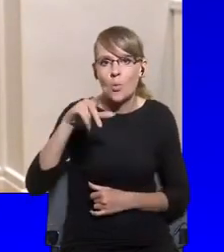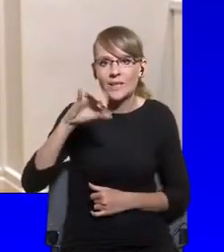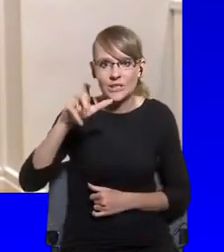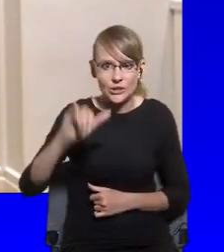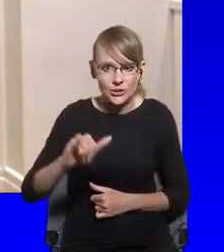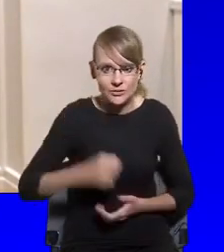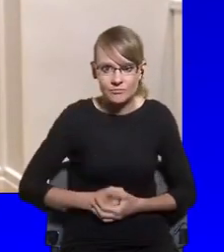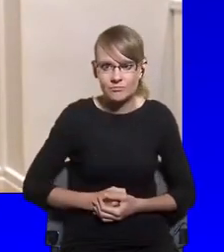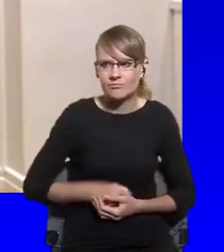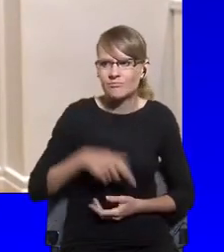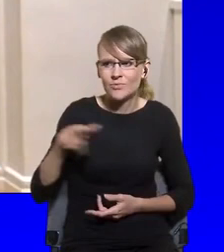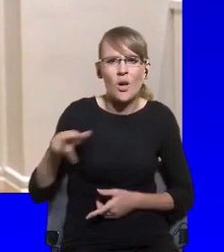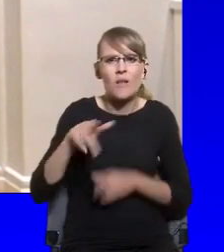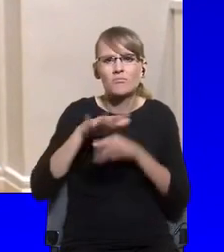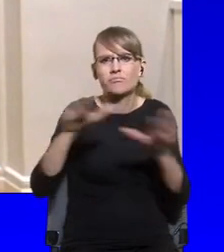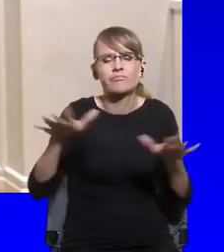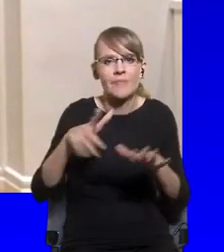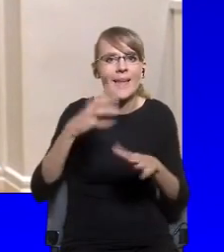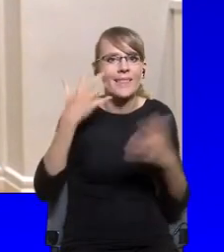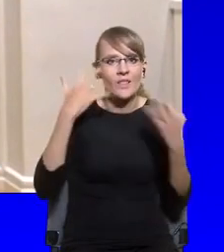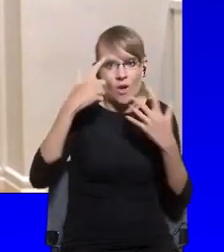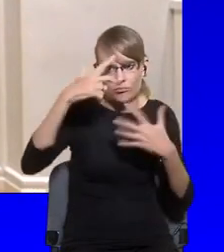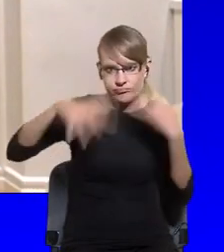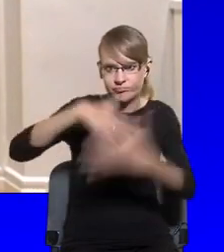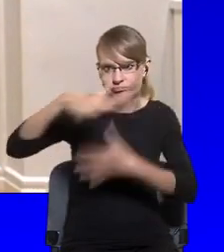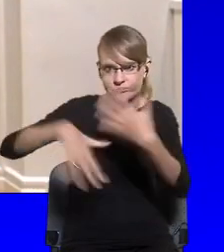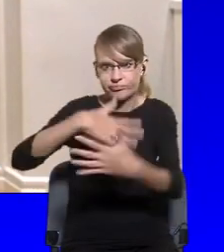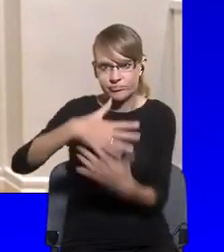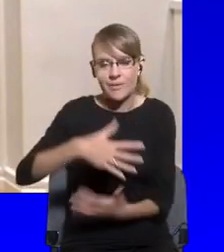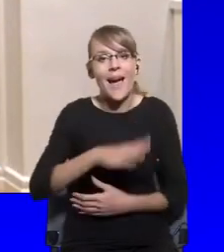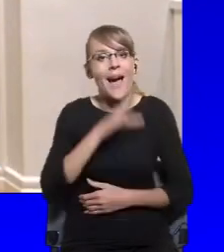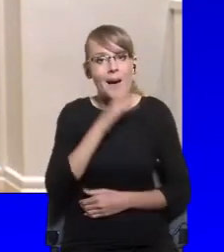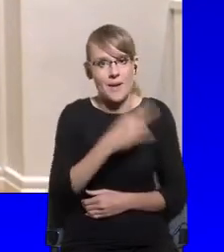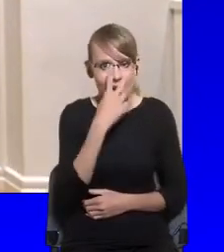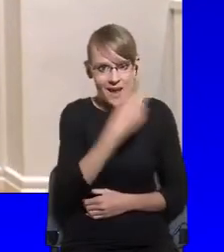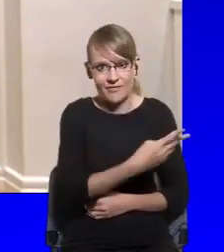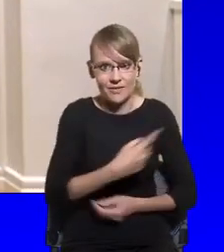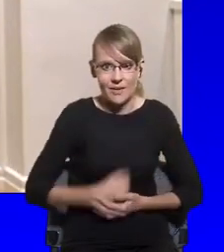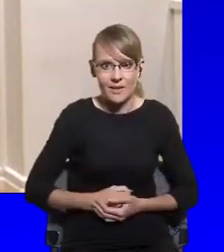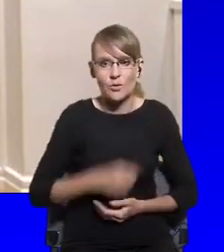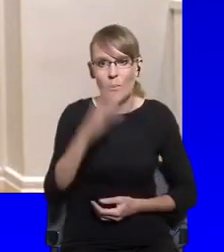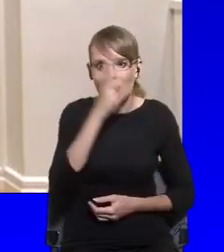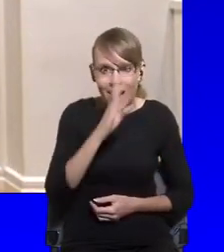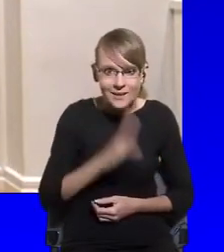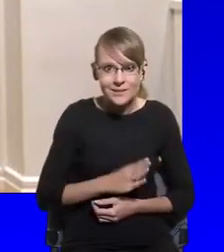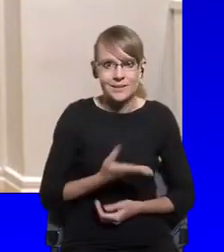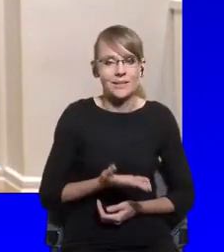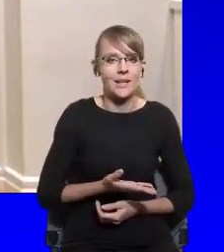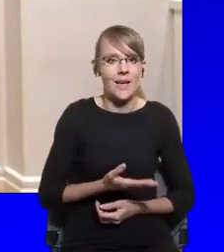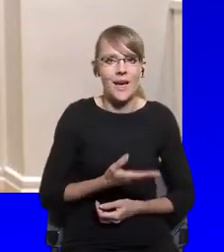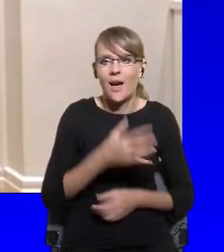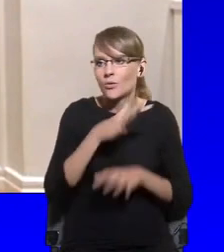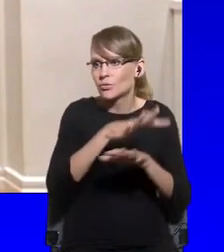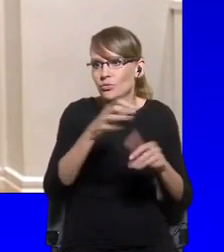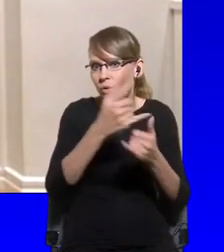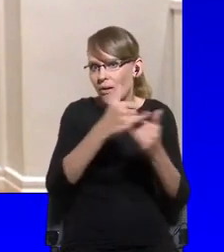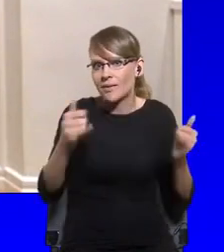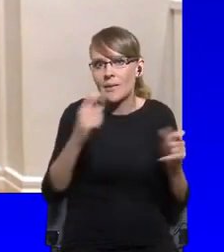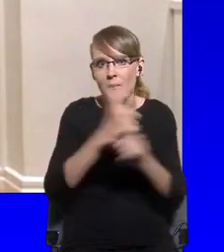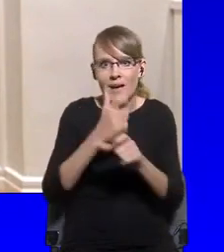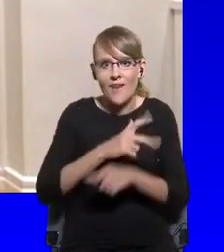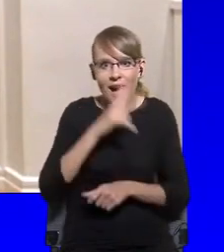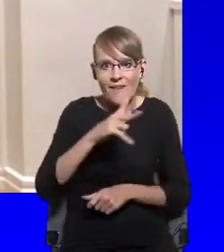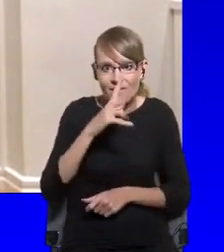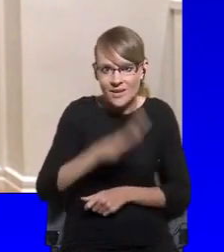And we've seen that in the US, in Brazil, in many African countries where governments said, oh, you sort of